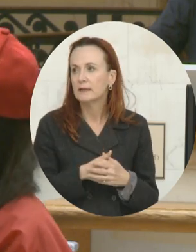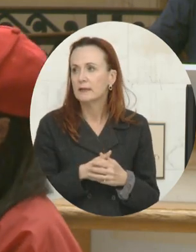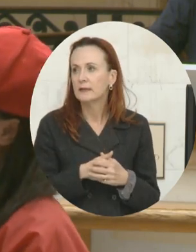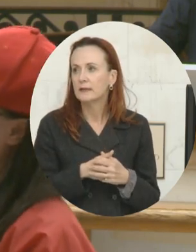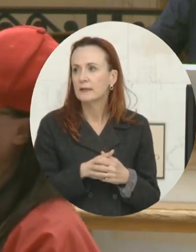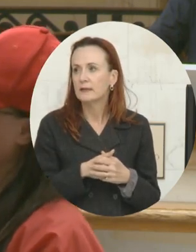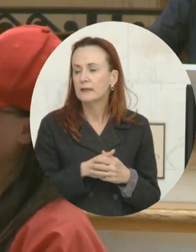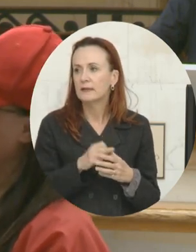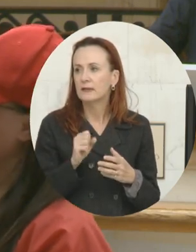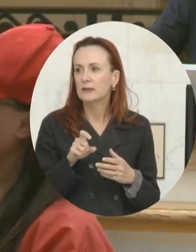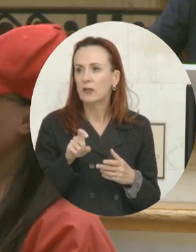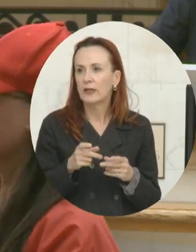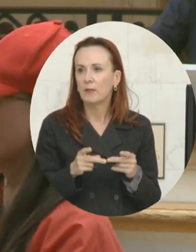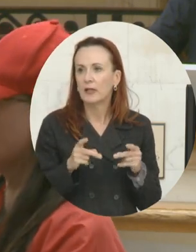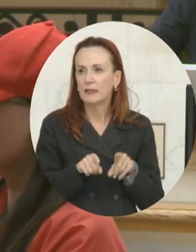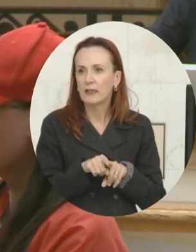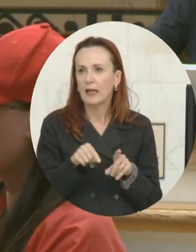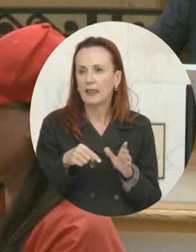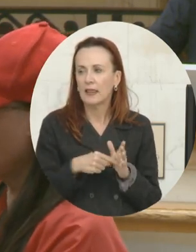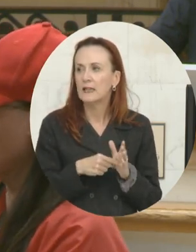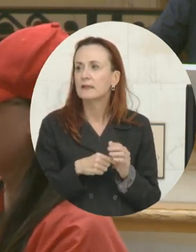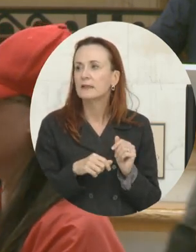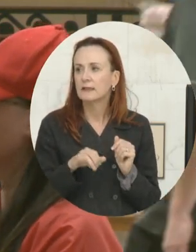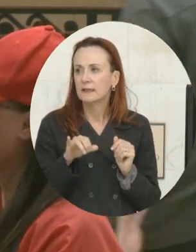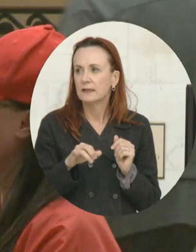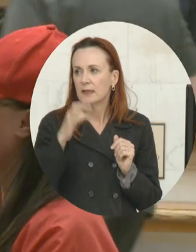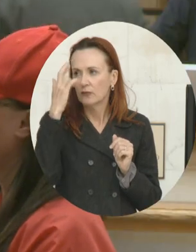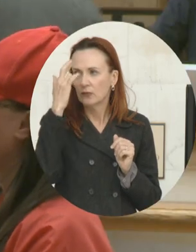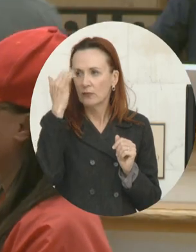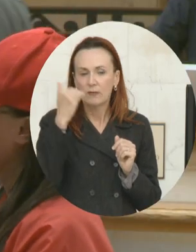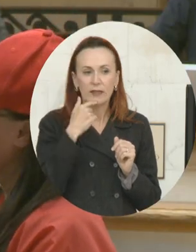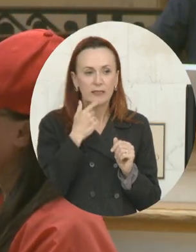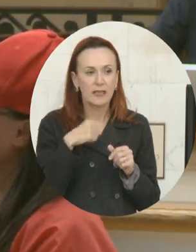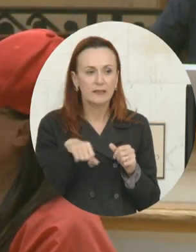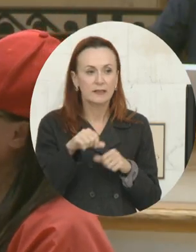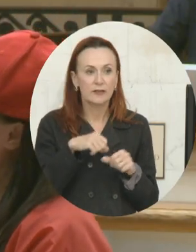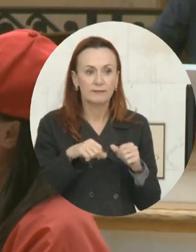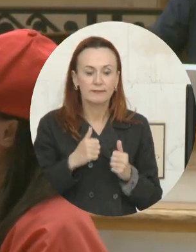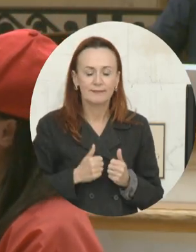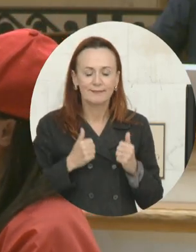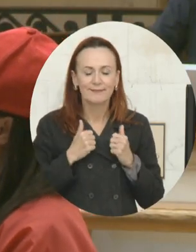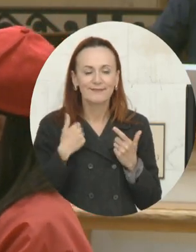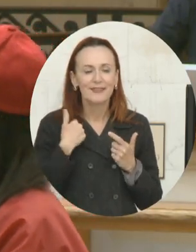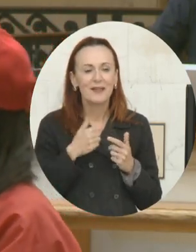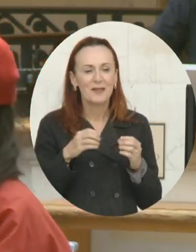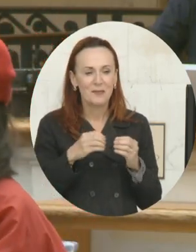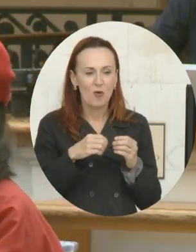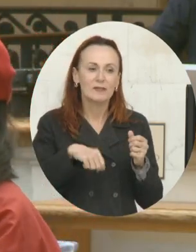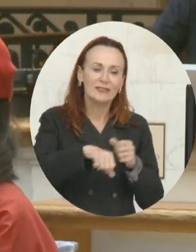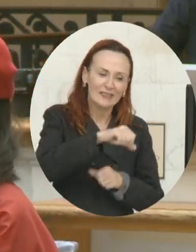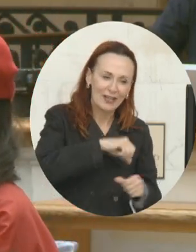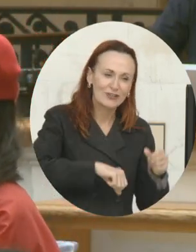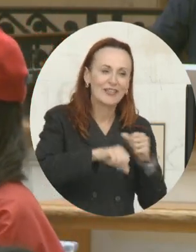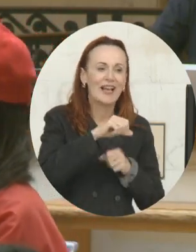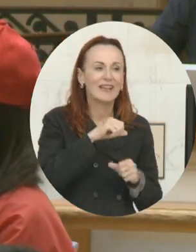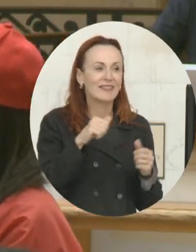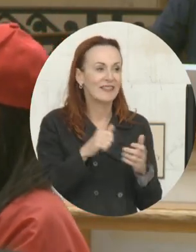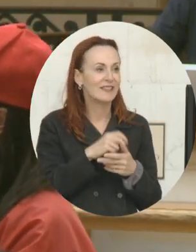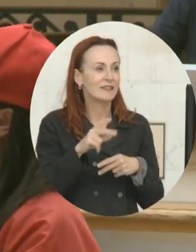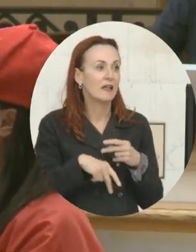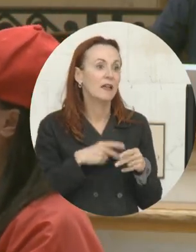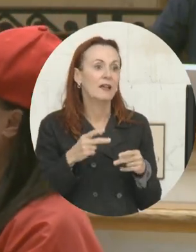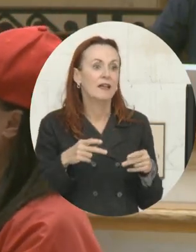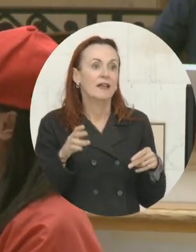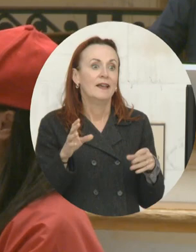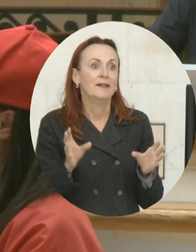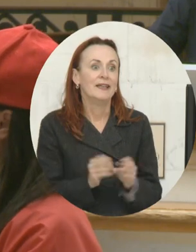need a place like this. And that's why when you said socialize, the more we socialize in this type of gathering, the more